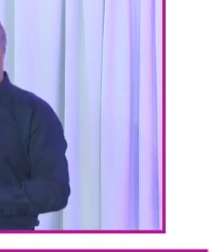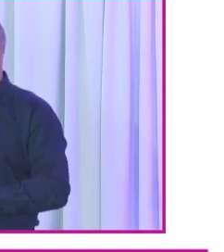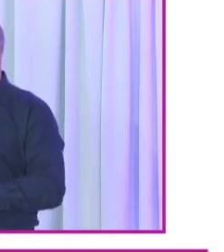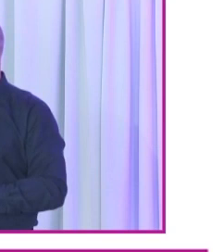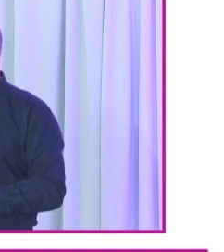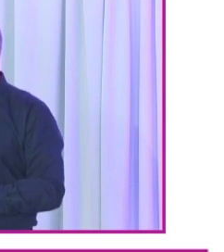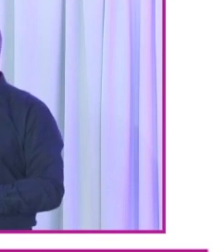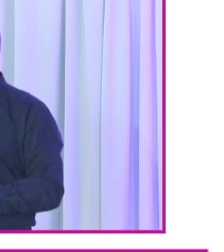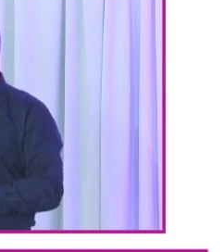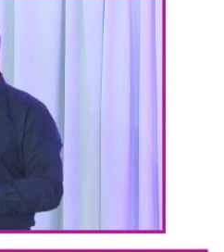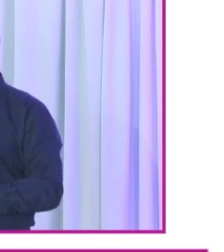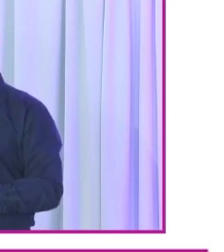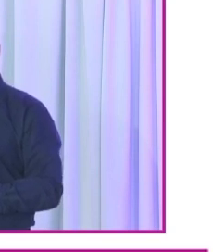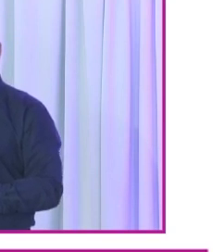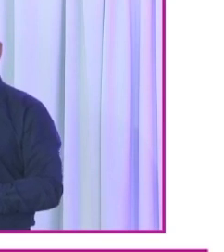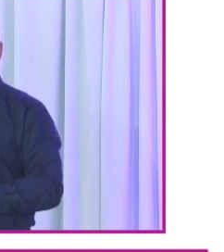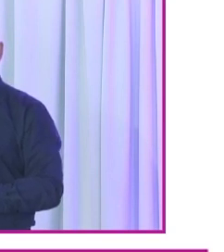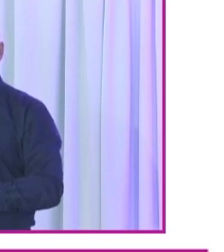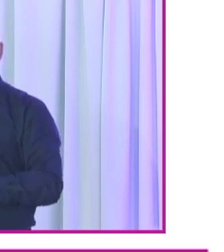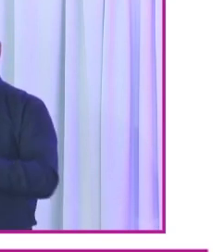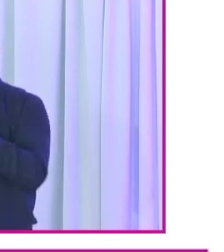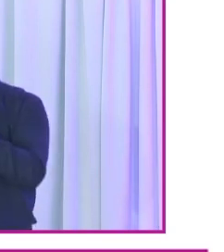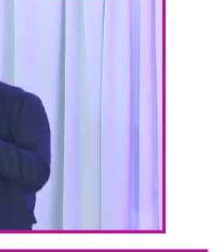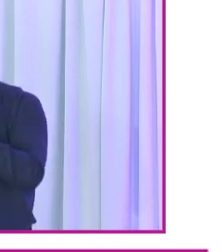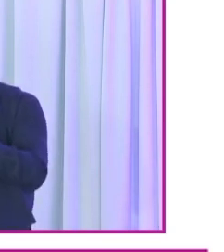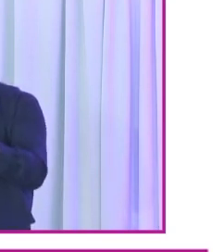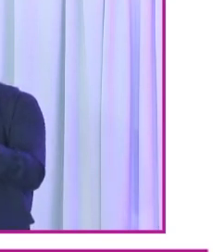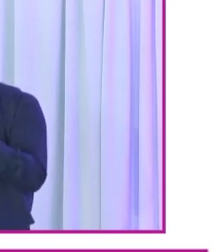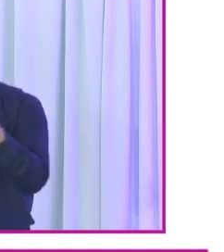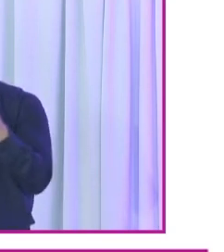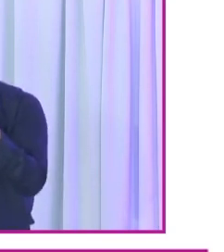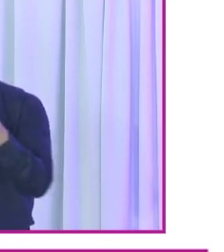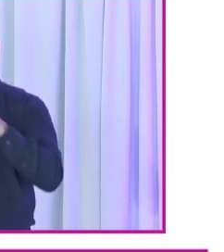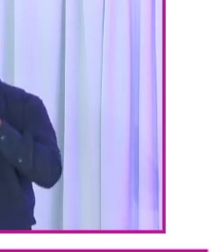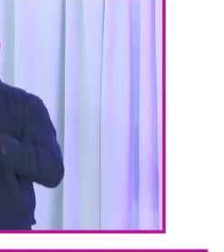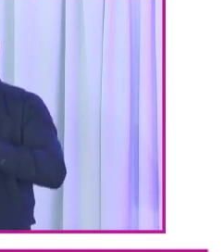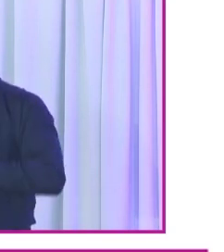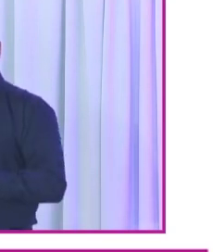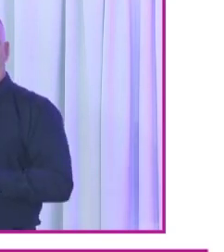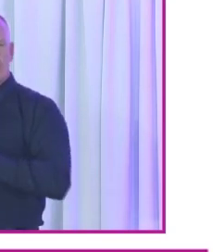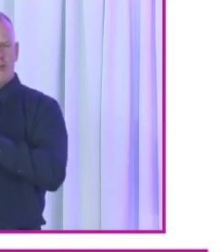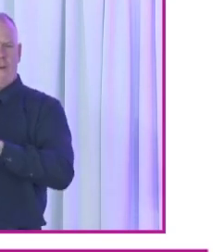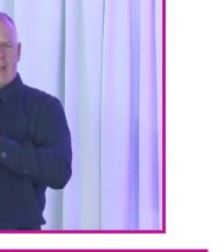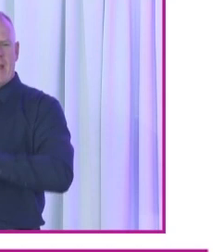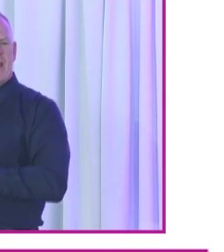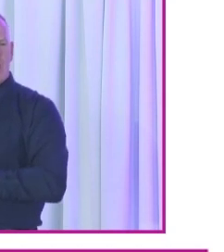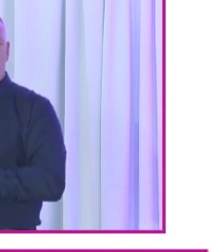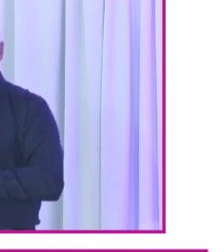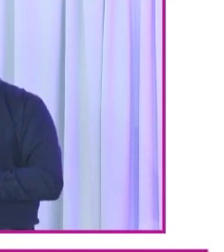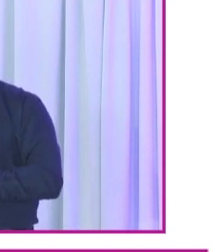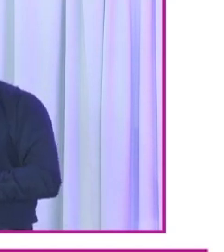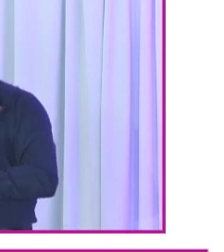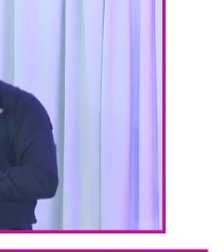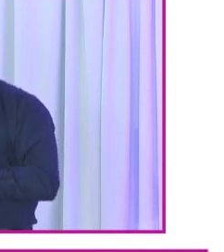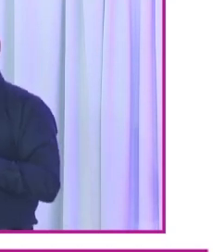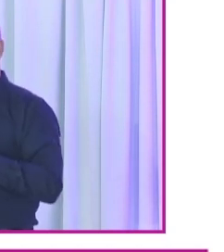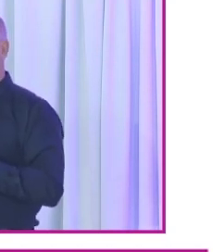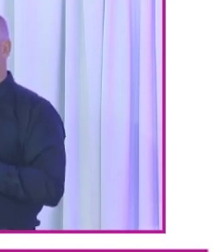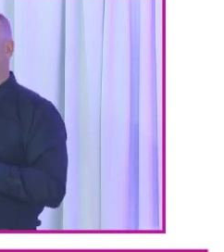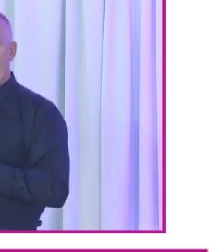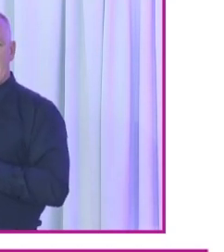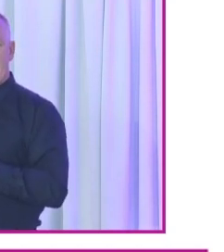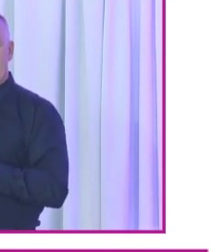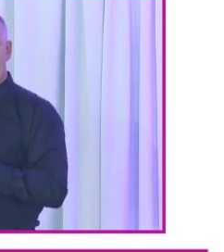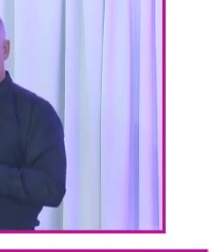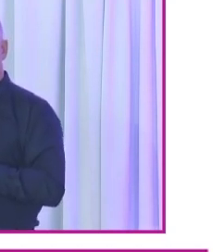Okay, so just some context to the survey. So myself and Maria Nieflaherty